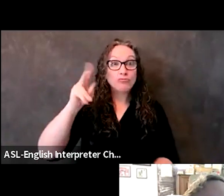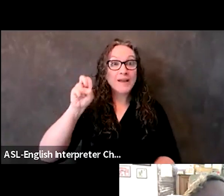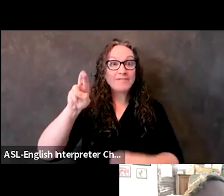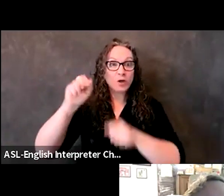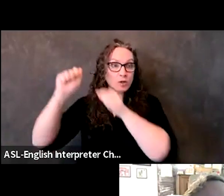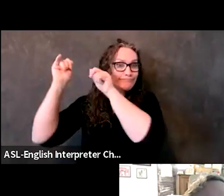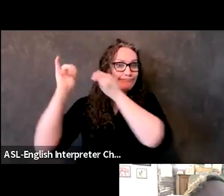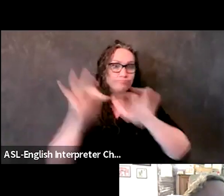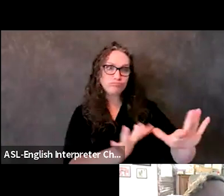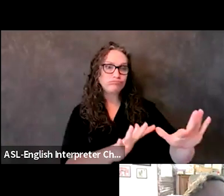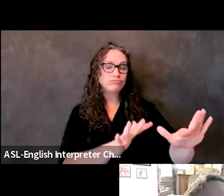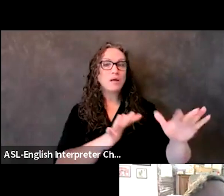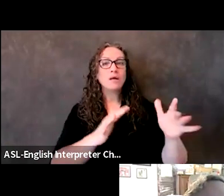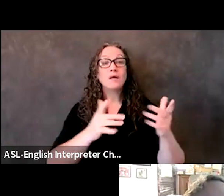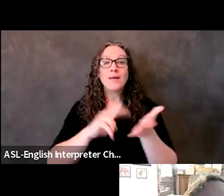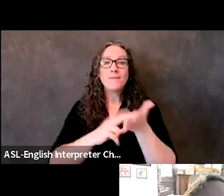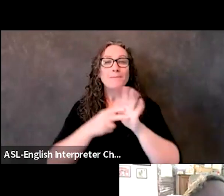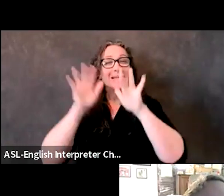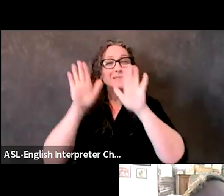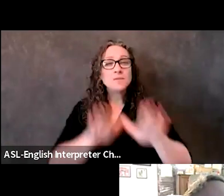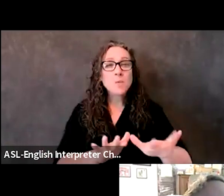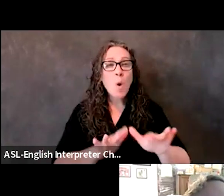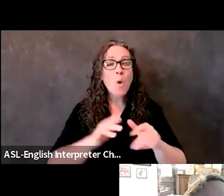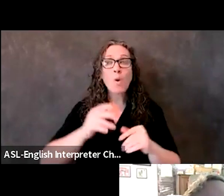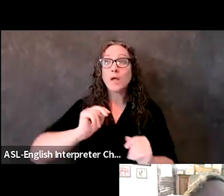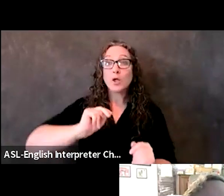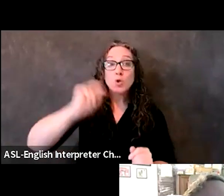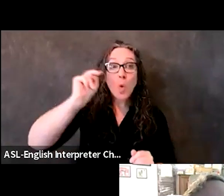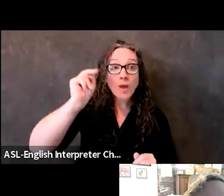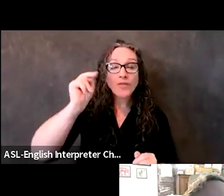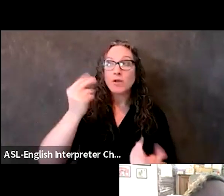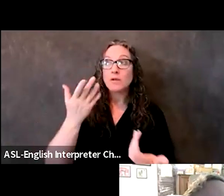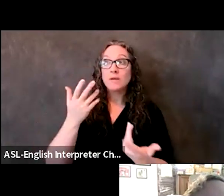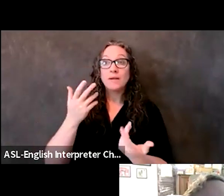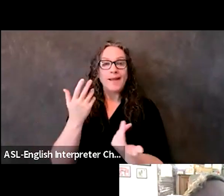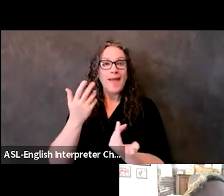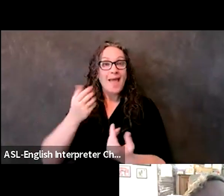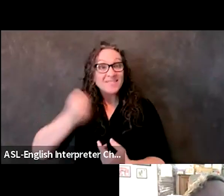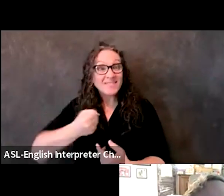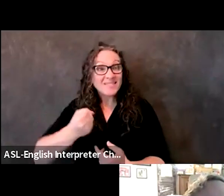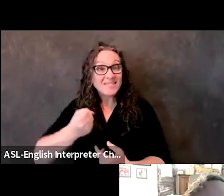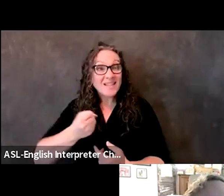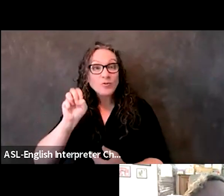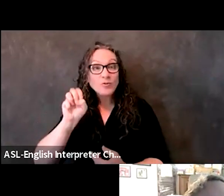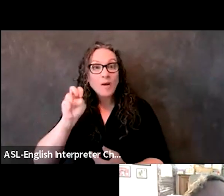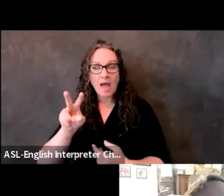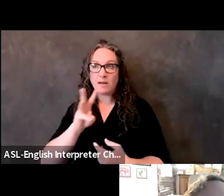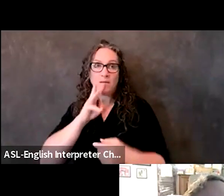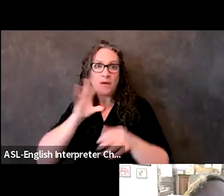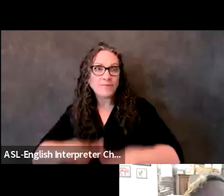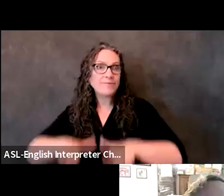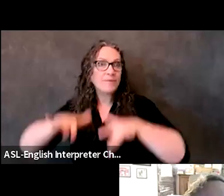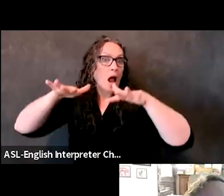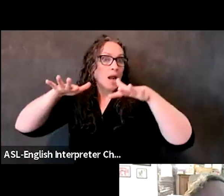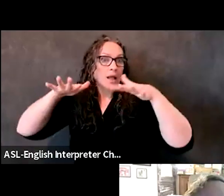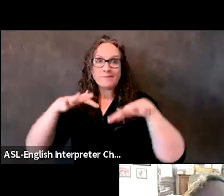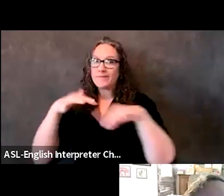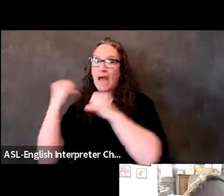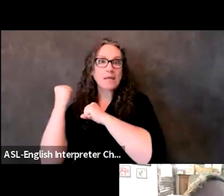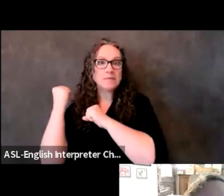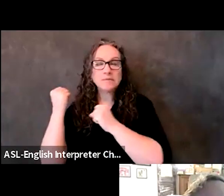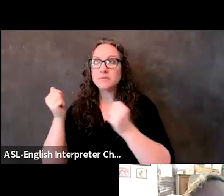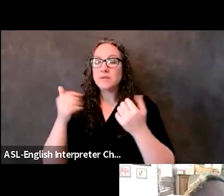impacts in northern Nevada and significant flooding in southern Nevada, and we became very concerned around